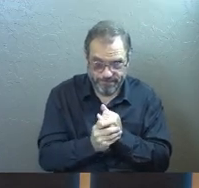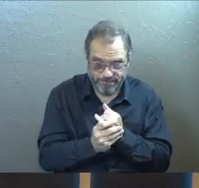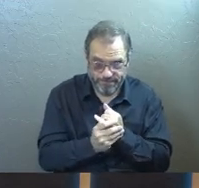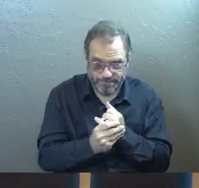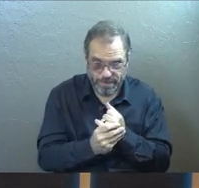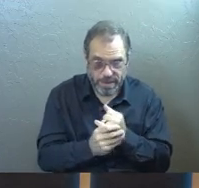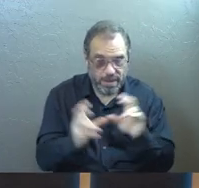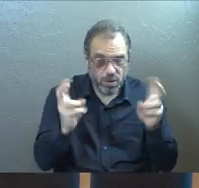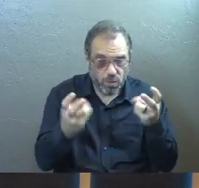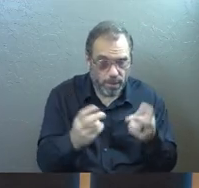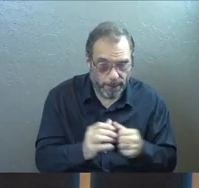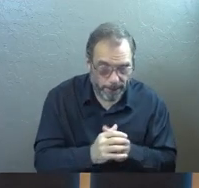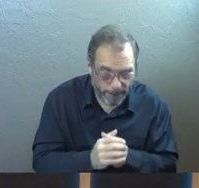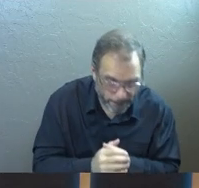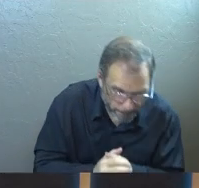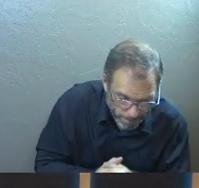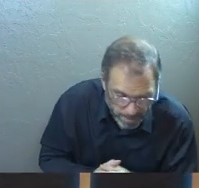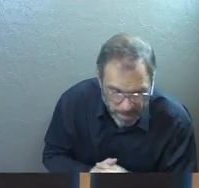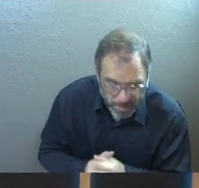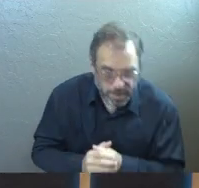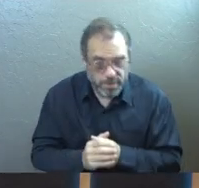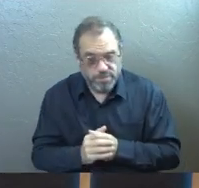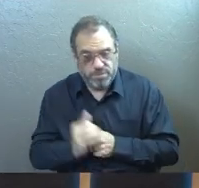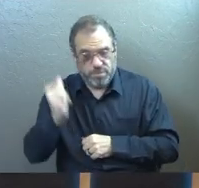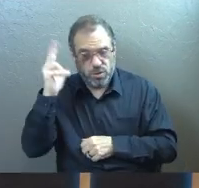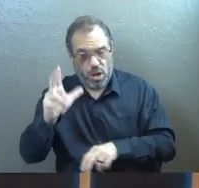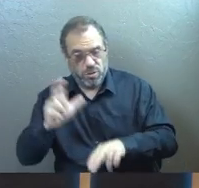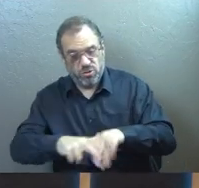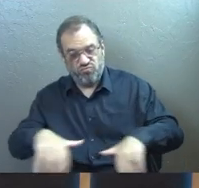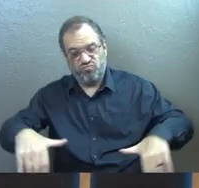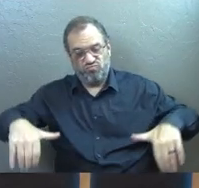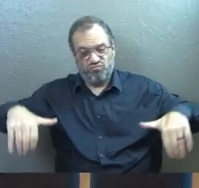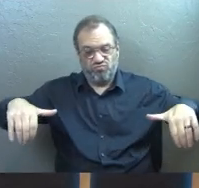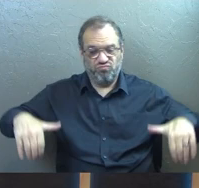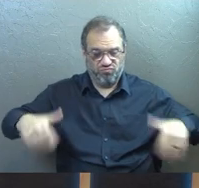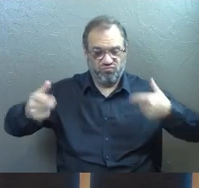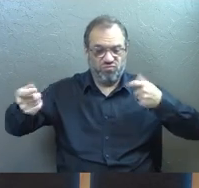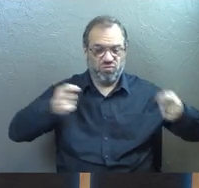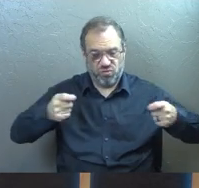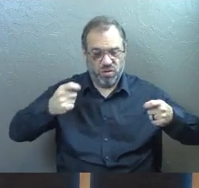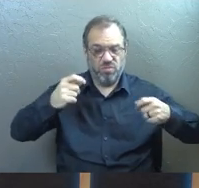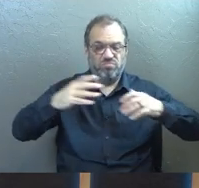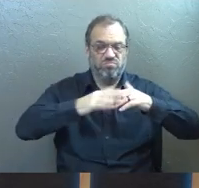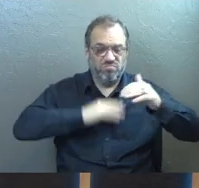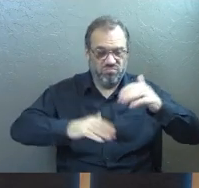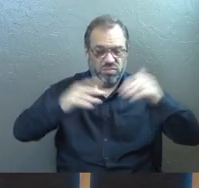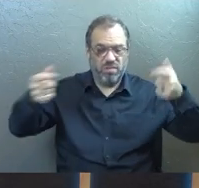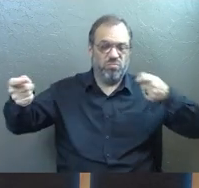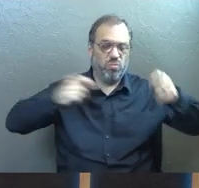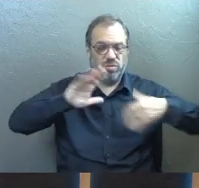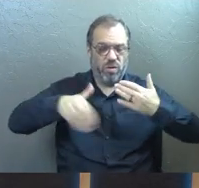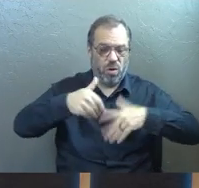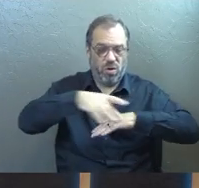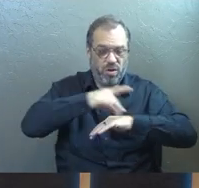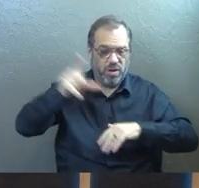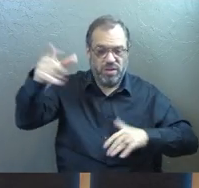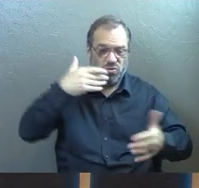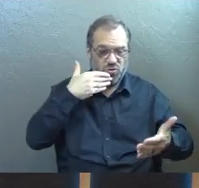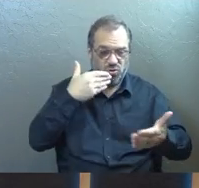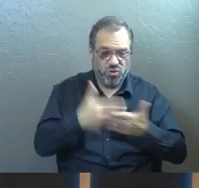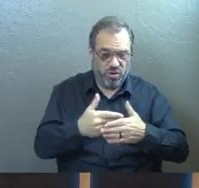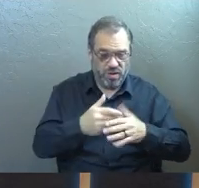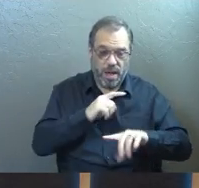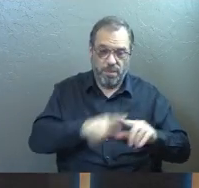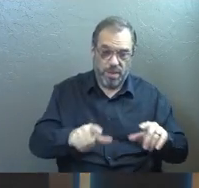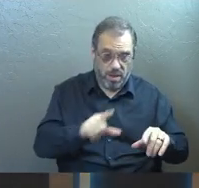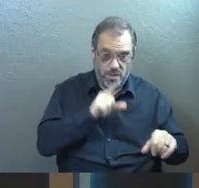This is his quote. He says, God sits on his throne and is sovereign. He reigns above all rulers of the earth. He is good, but